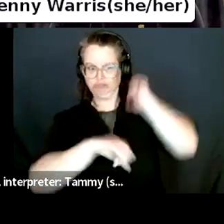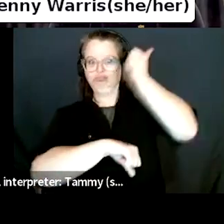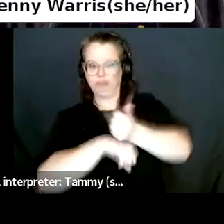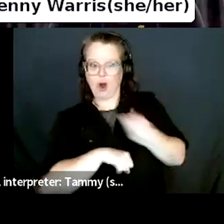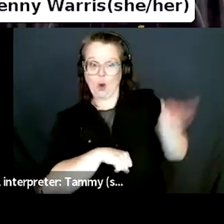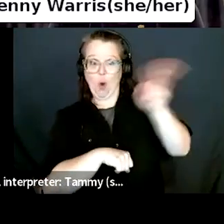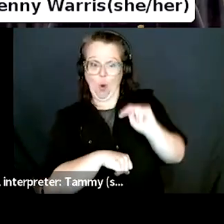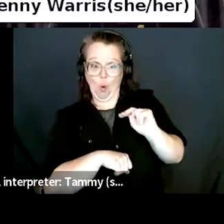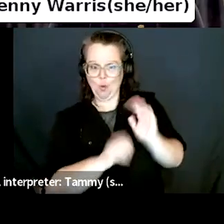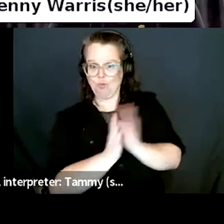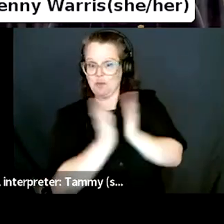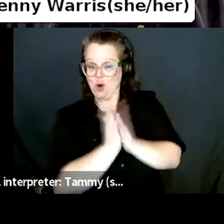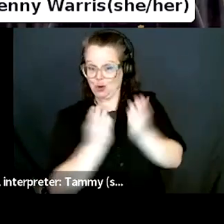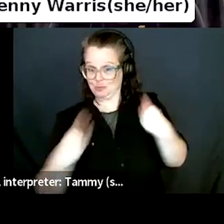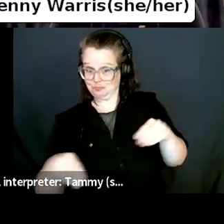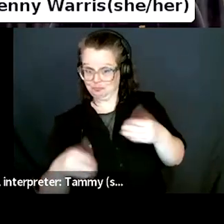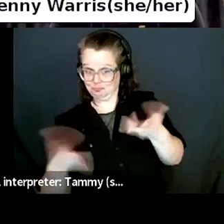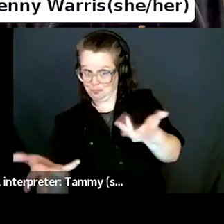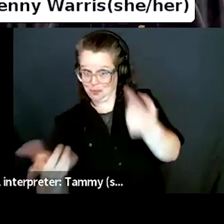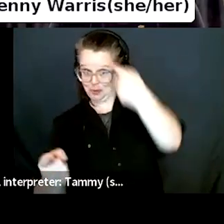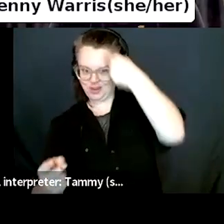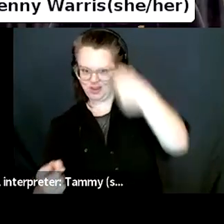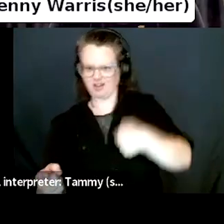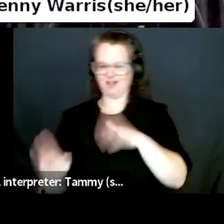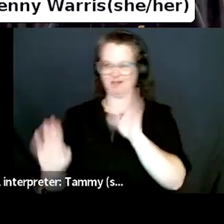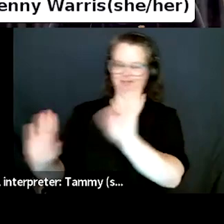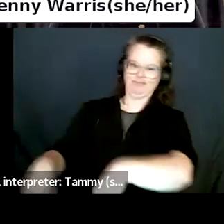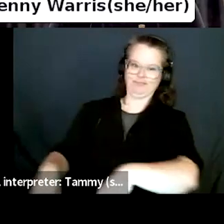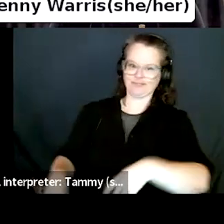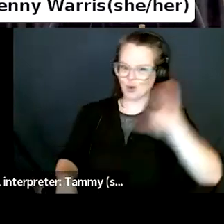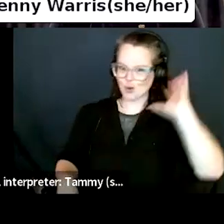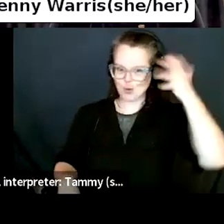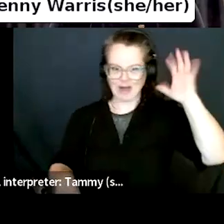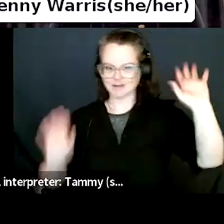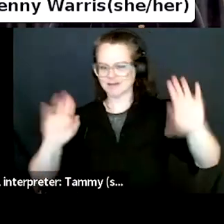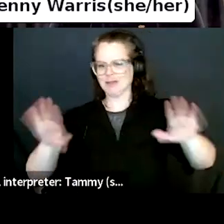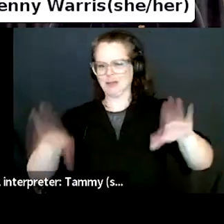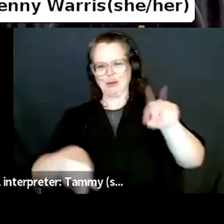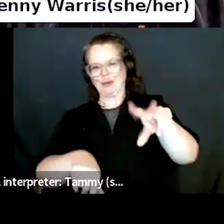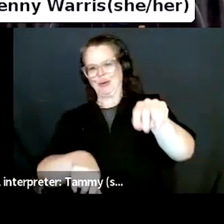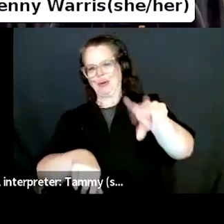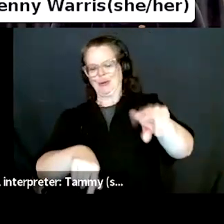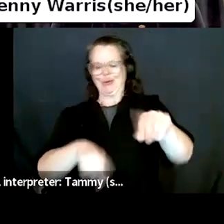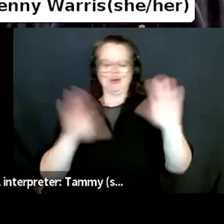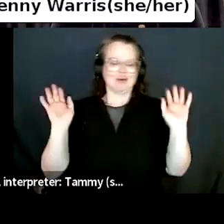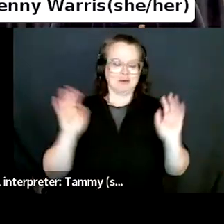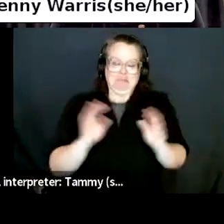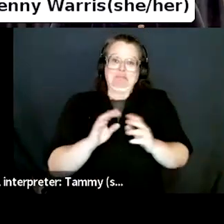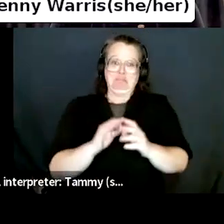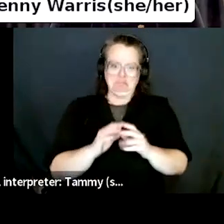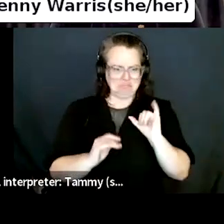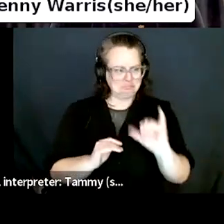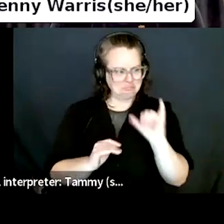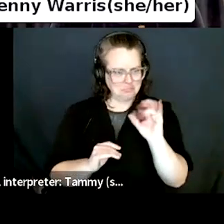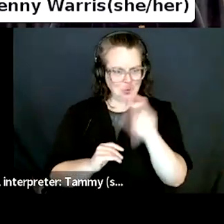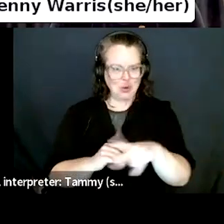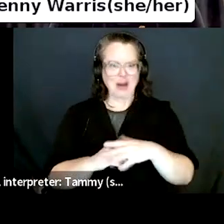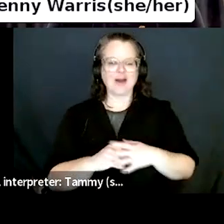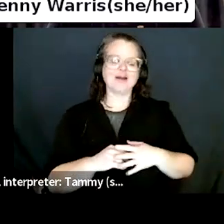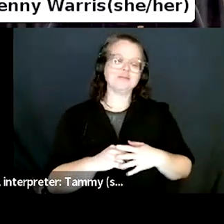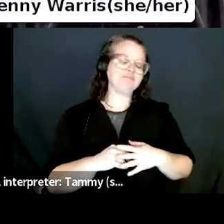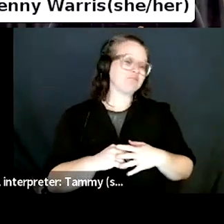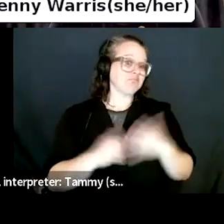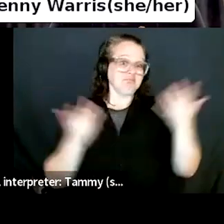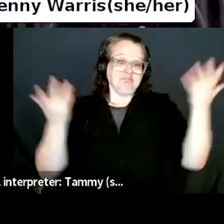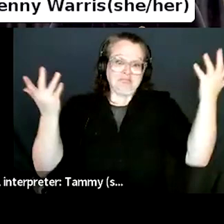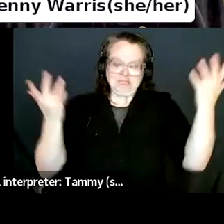years, and just ended up opening during the pandemic. That wasn't, it wasn't a response to the pandemic. It just